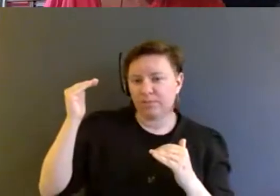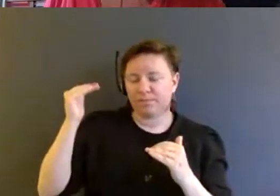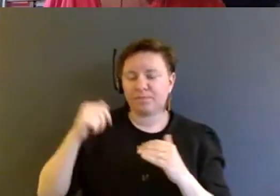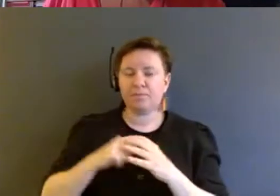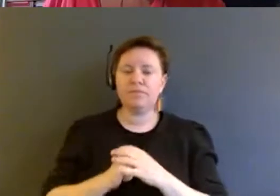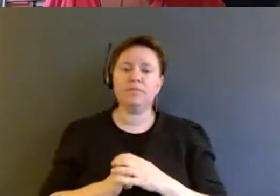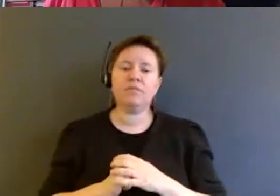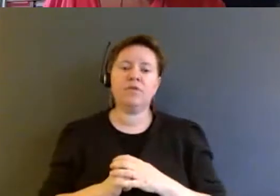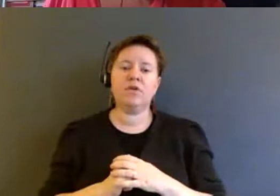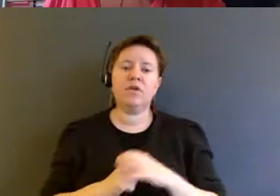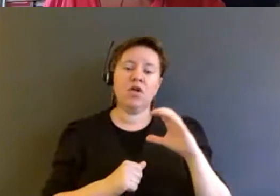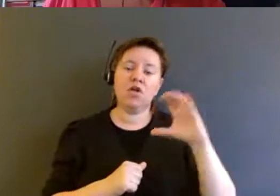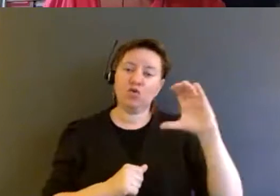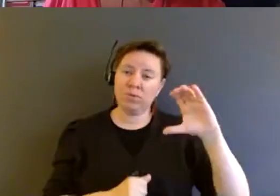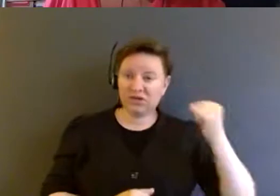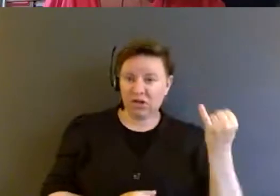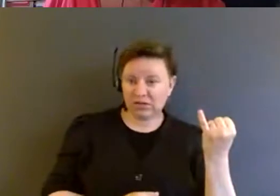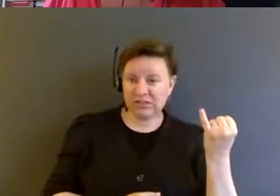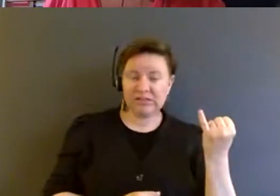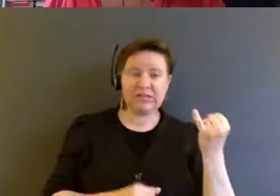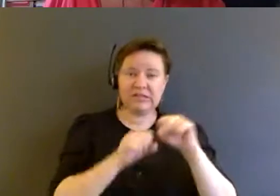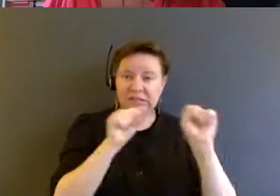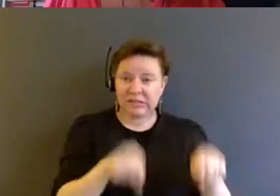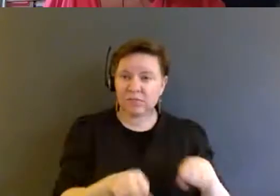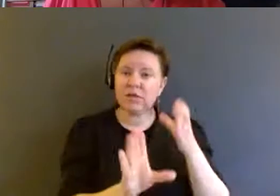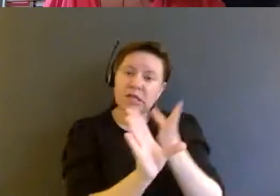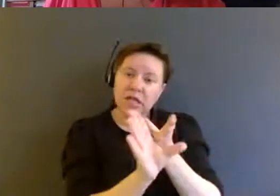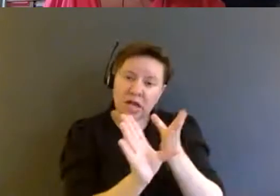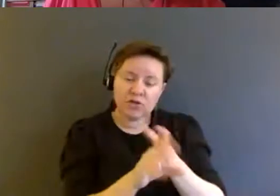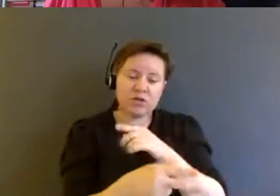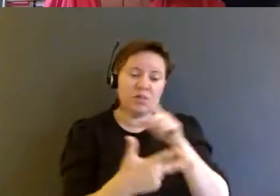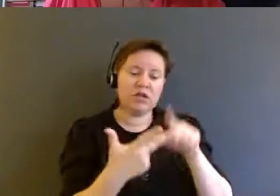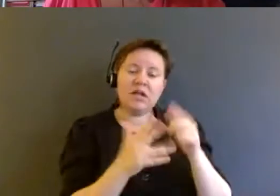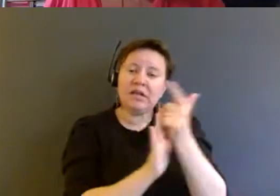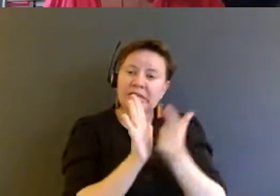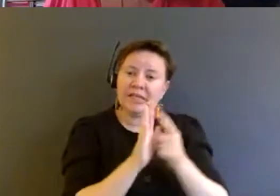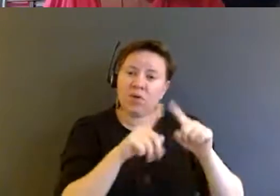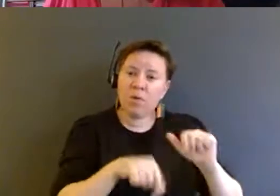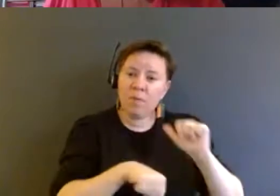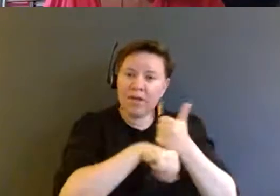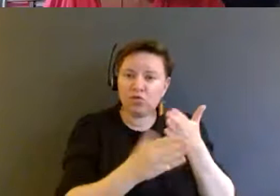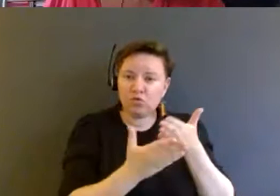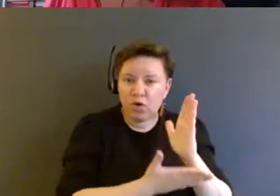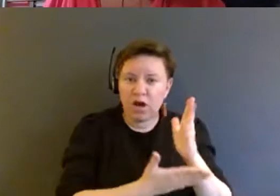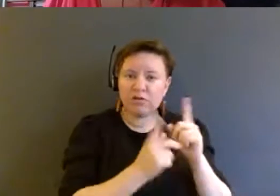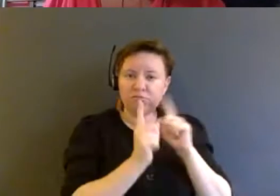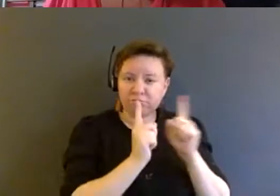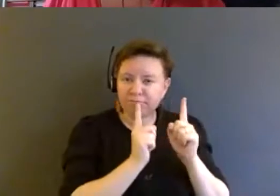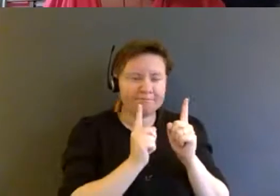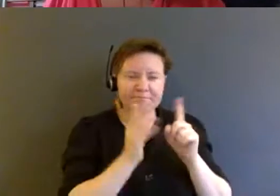The criminal justice system, psychiatry, and legal-based rights discourse are therefore not seen